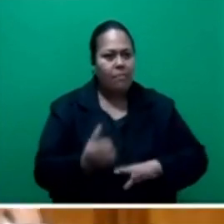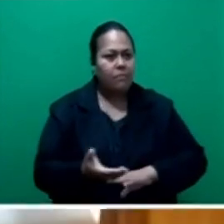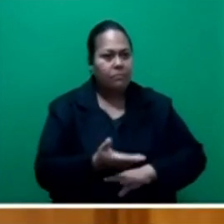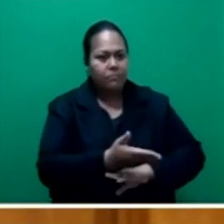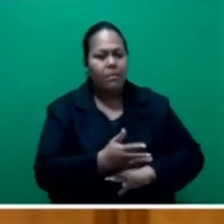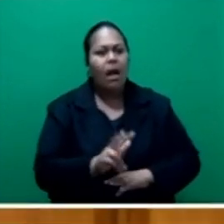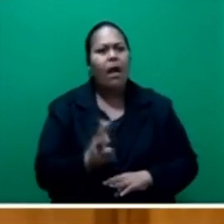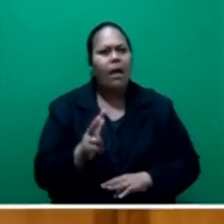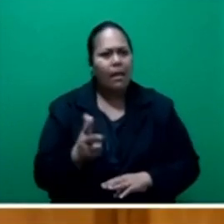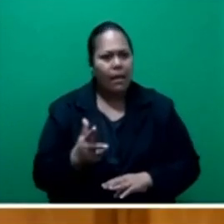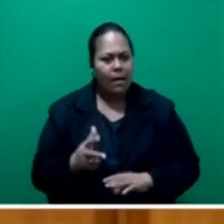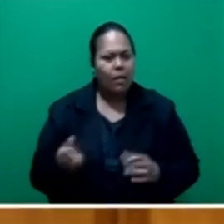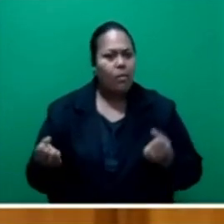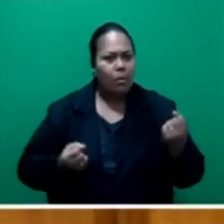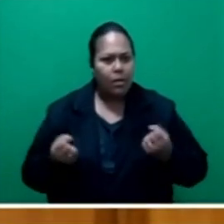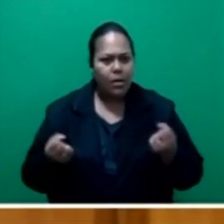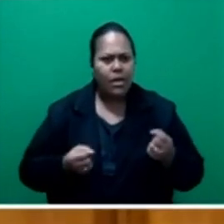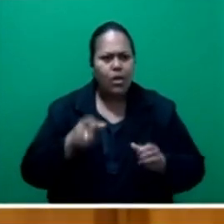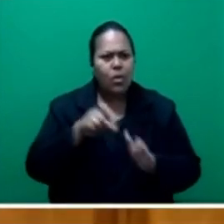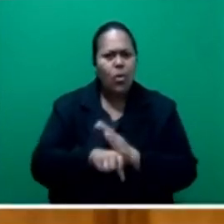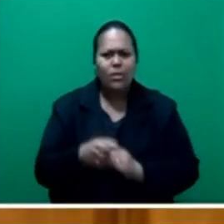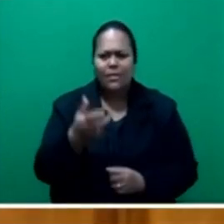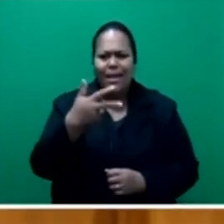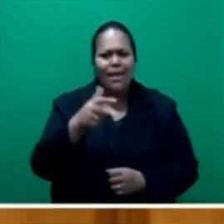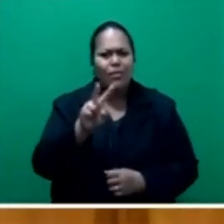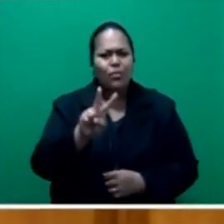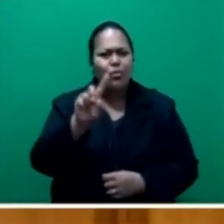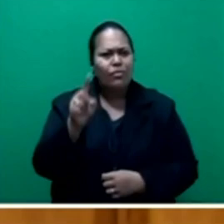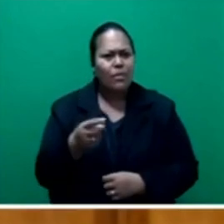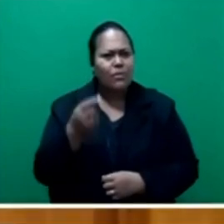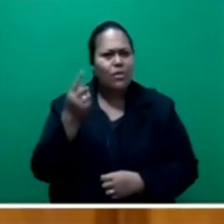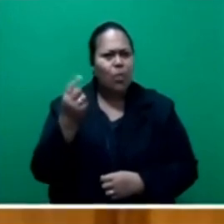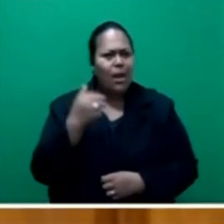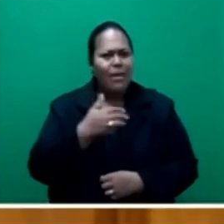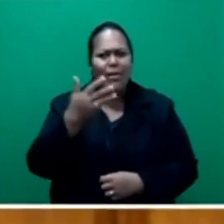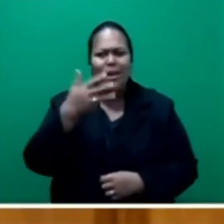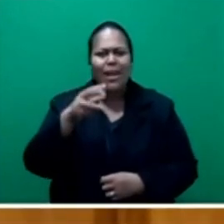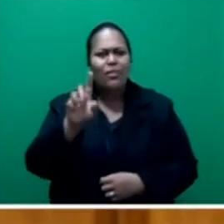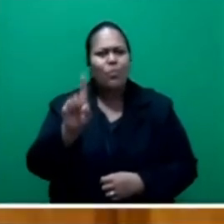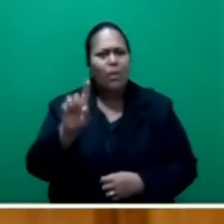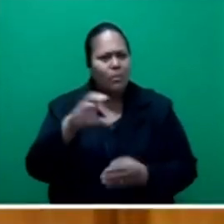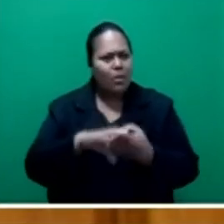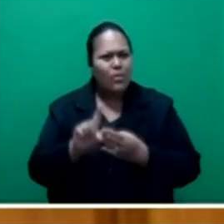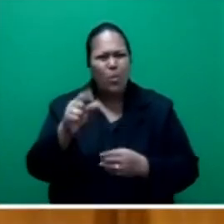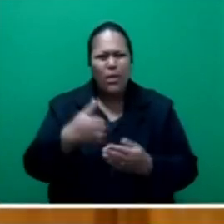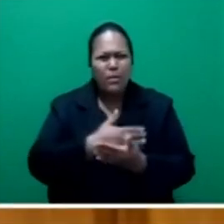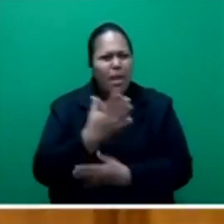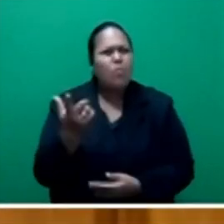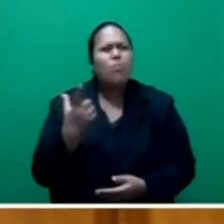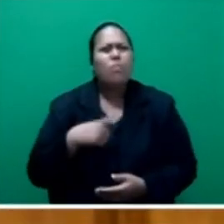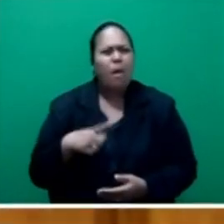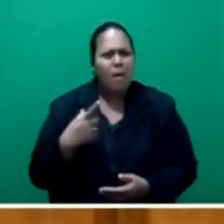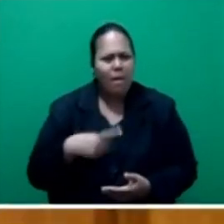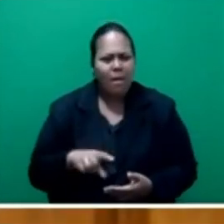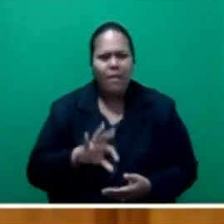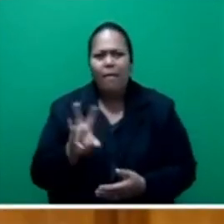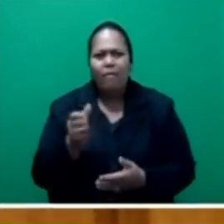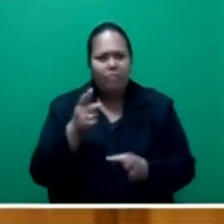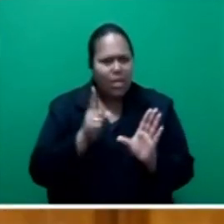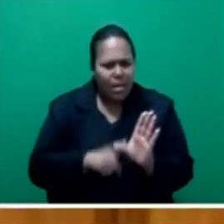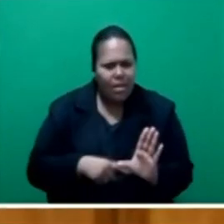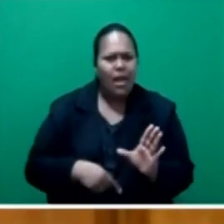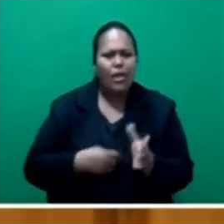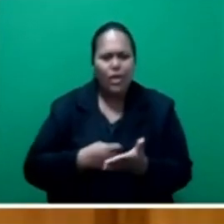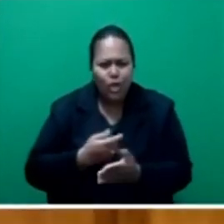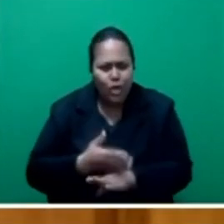that cost $82,191 per day. Why does the government leasing have to be renewed almost every year?